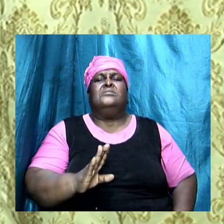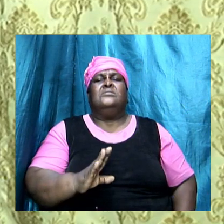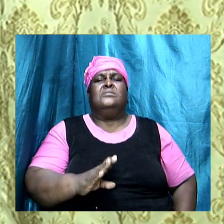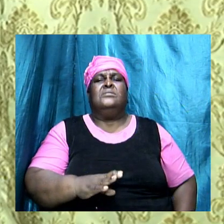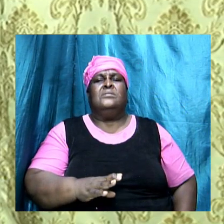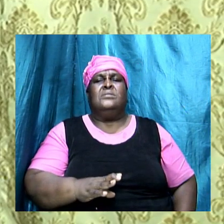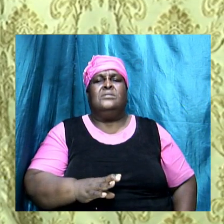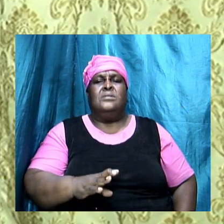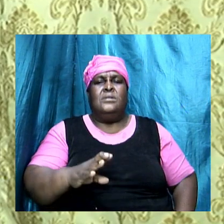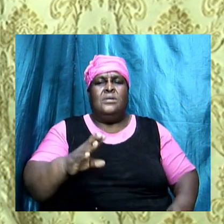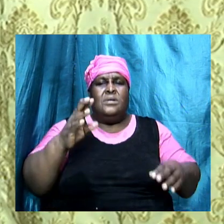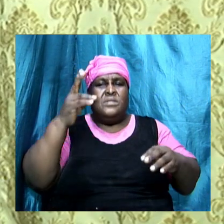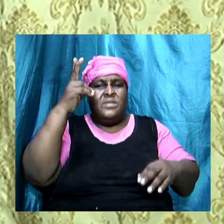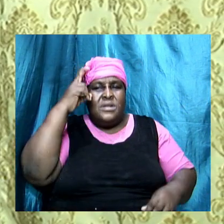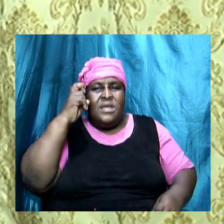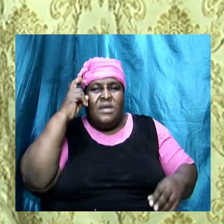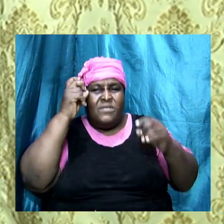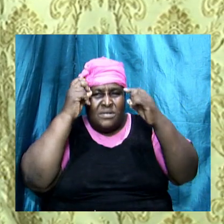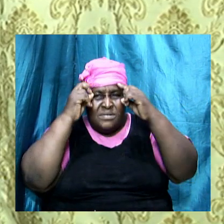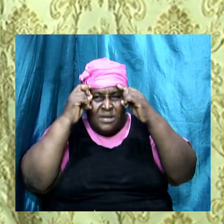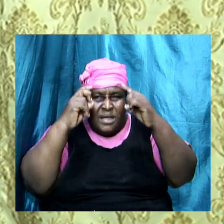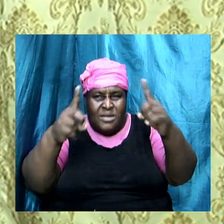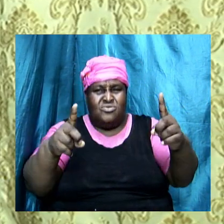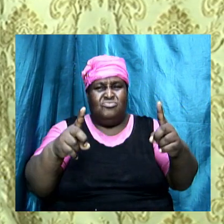promotes coviciousness